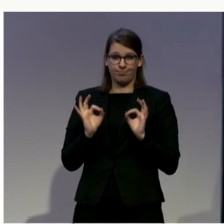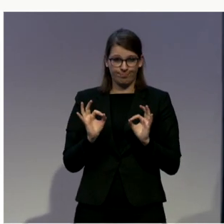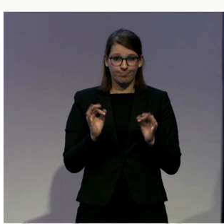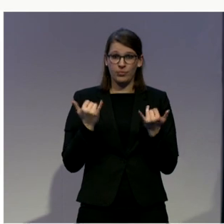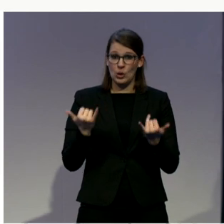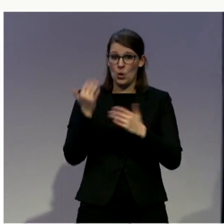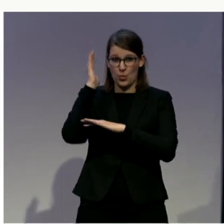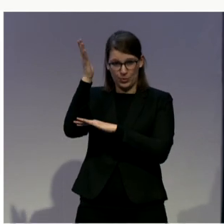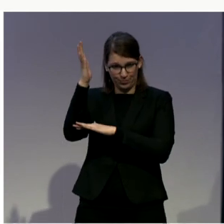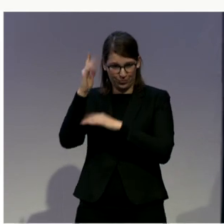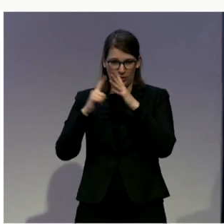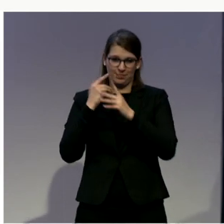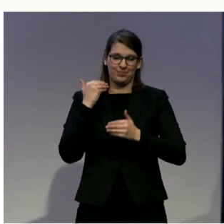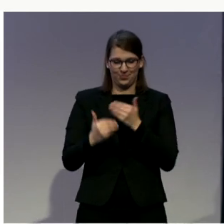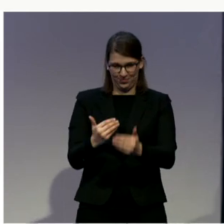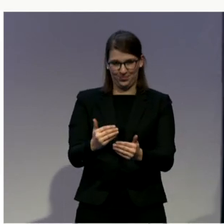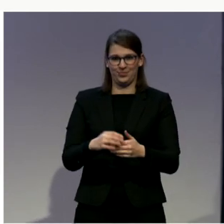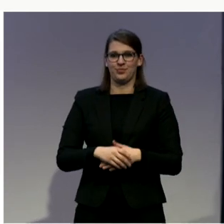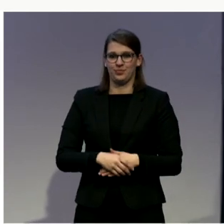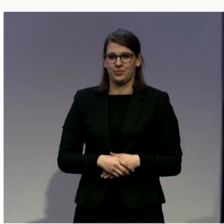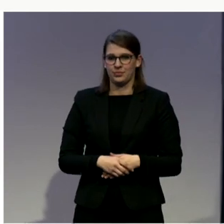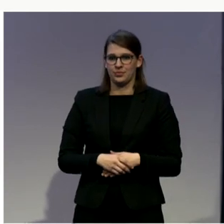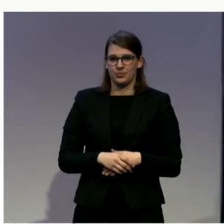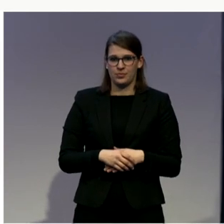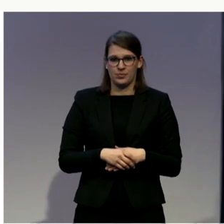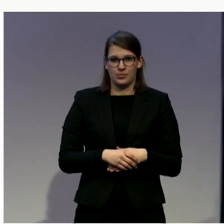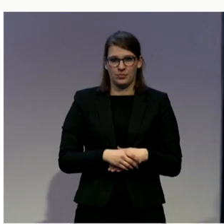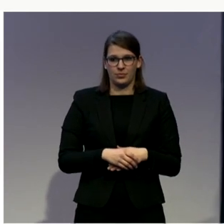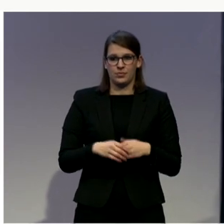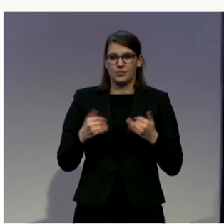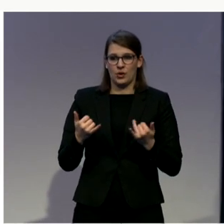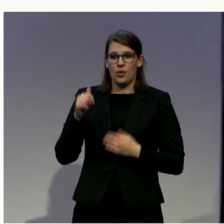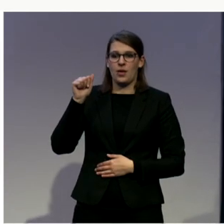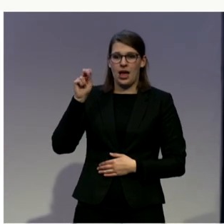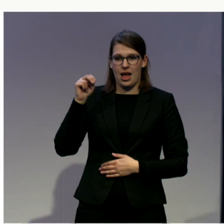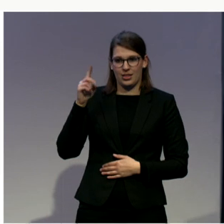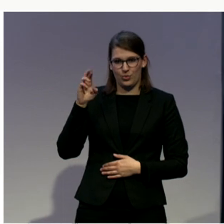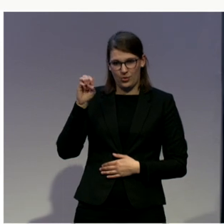I will leave this time to Andrew Mackenzie from the International Bar Association. Andrew.